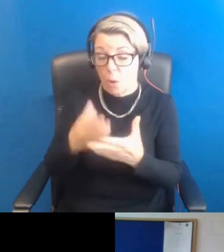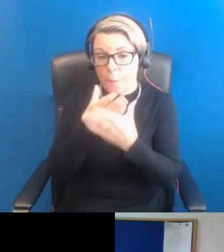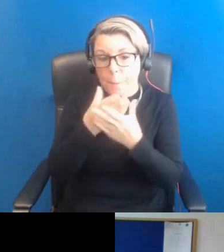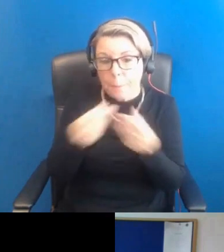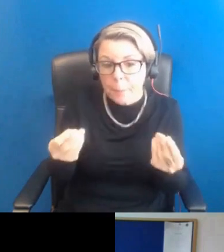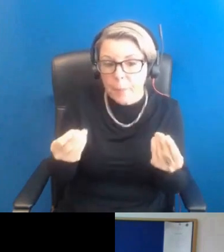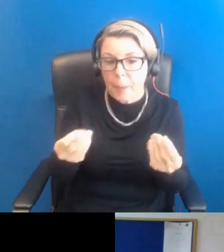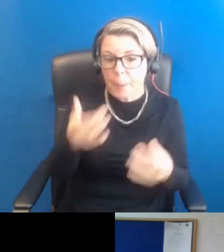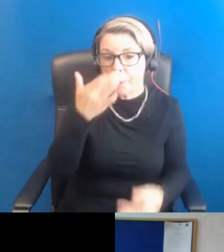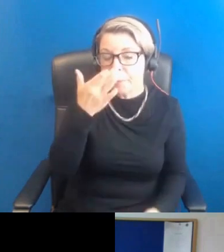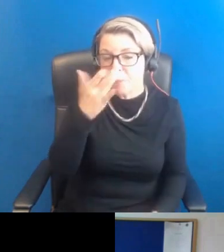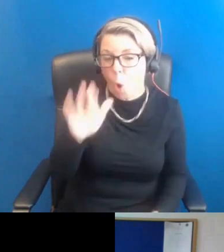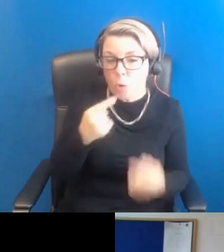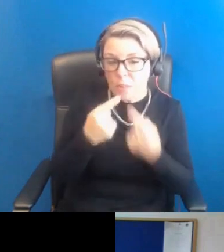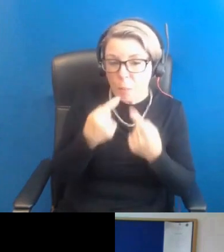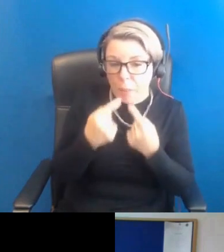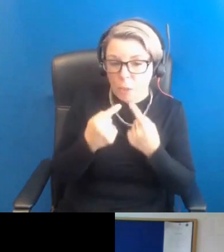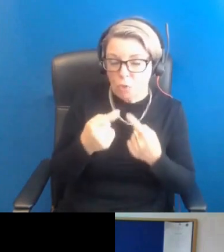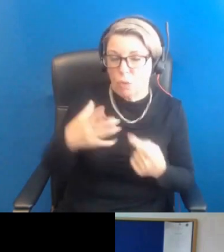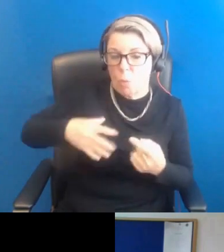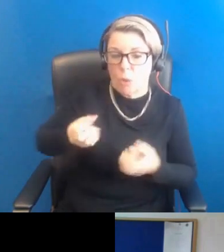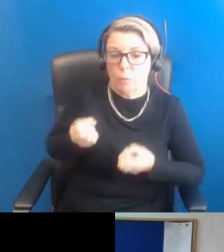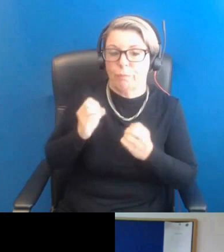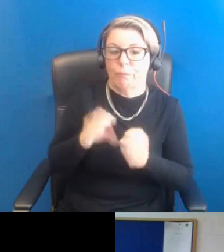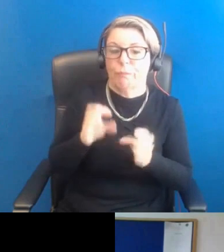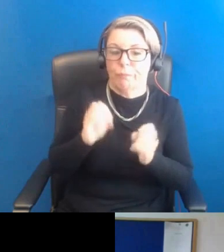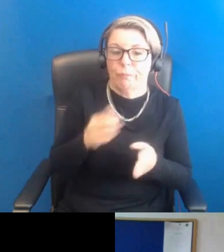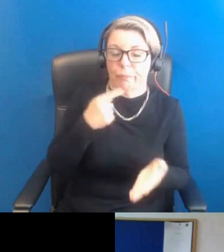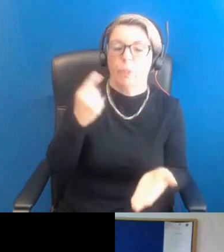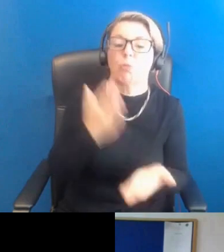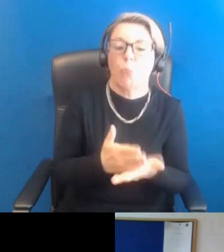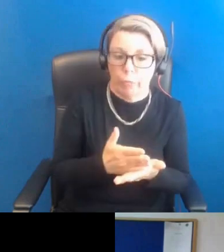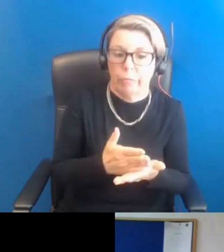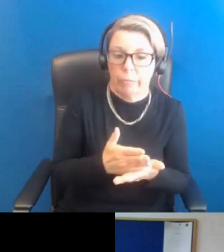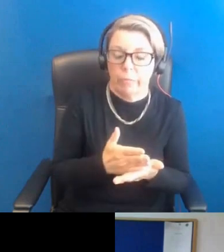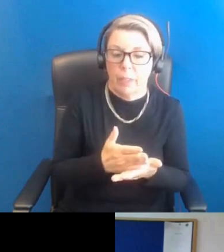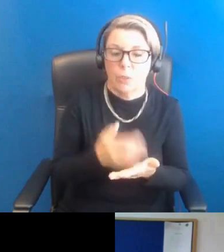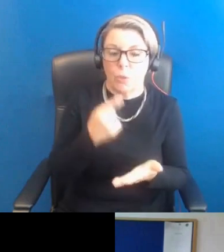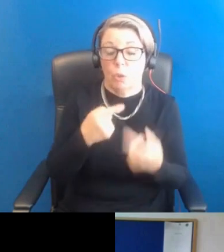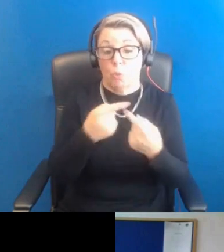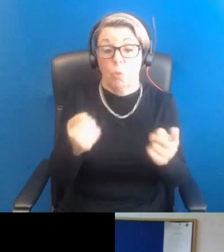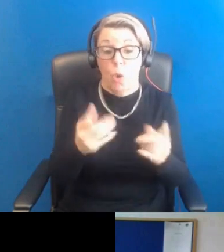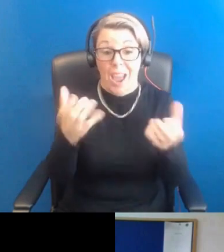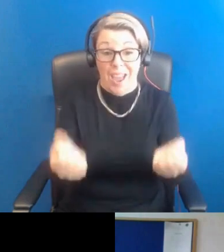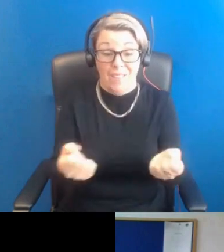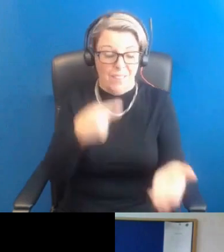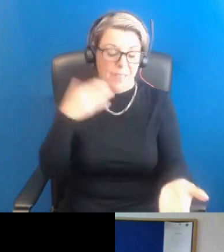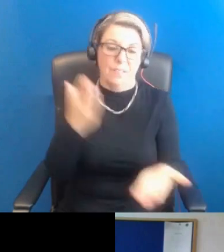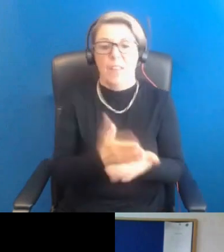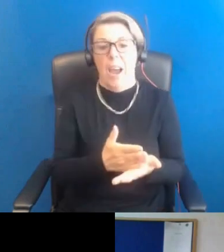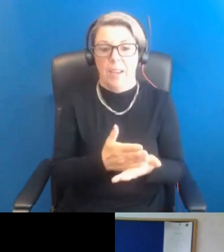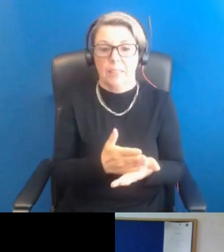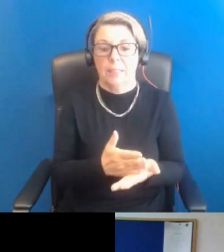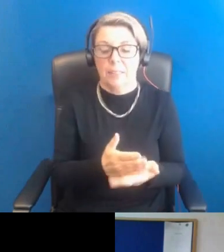that surround polycystic ovarian syndrome. And so we hope that by the end of this session, you will all feel better